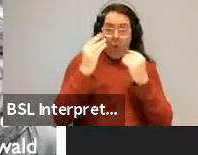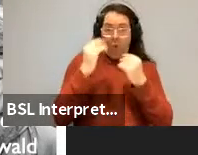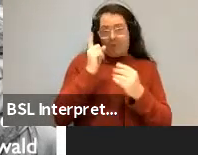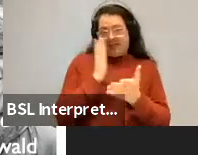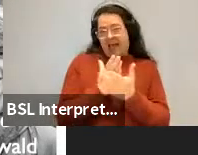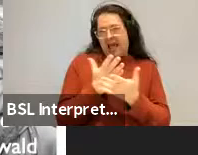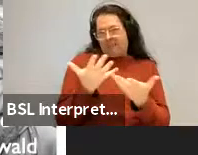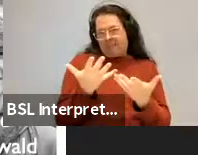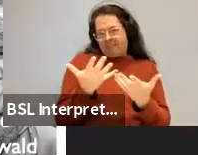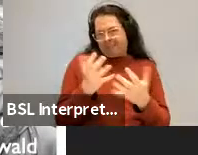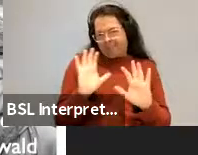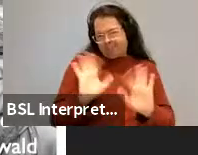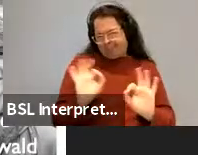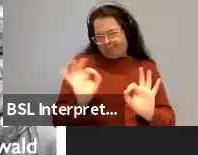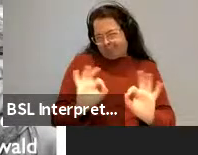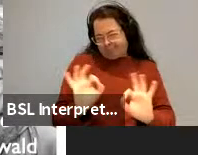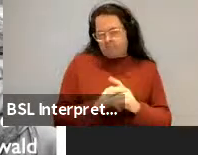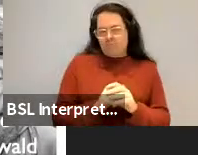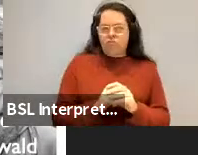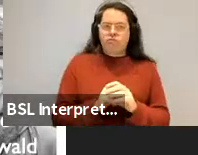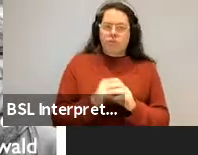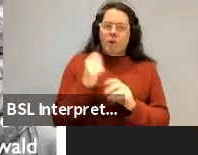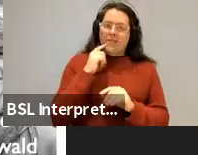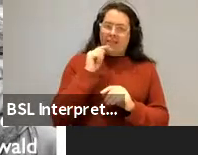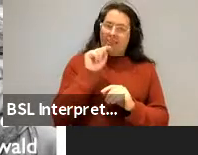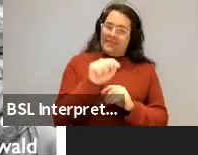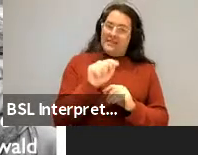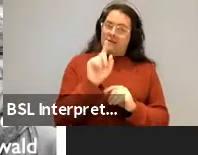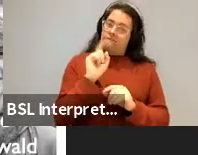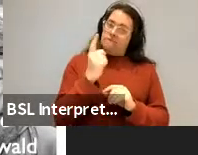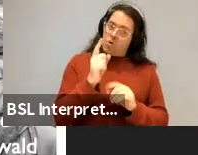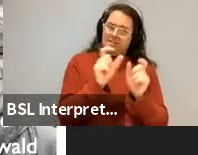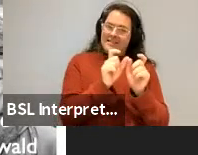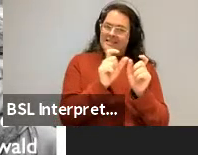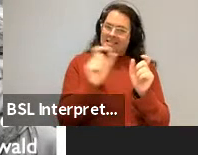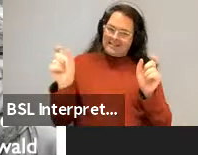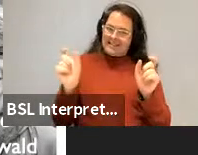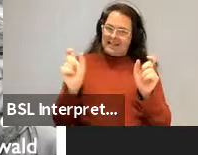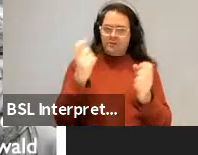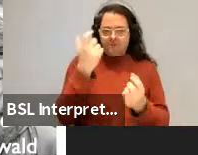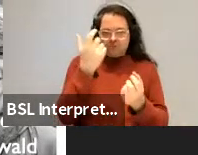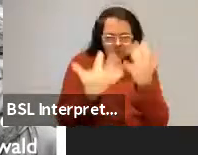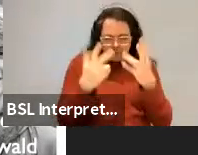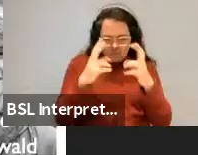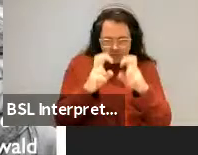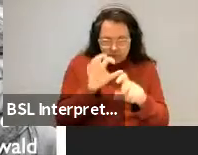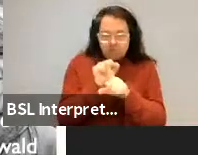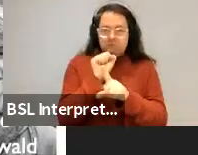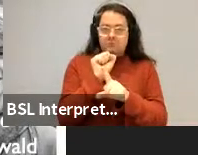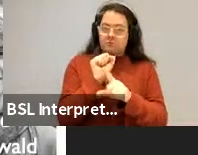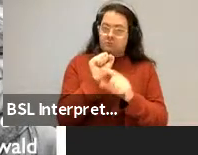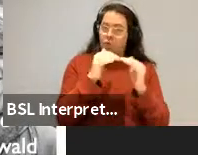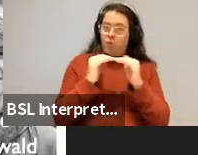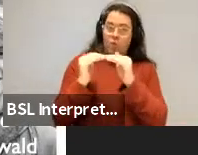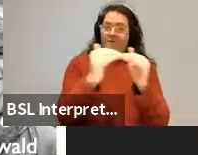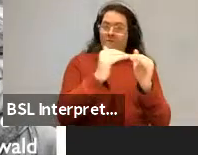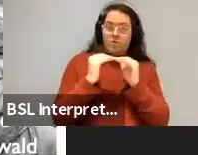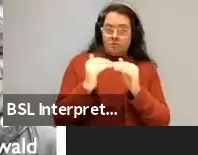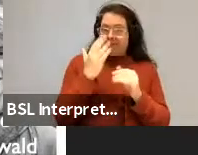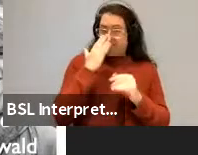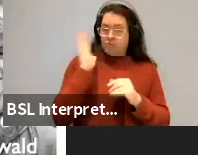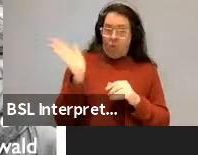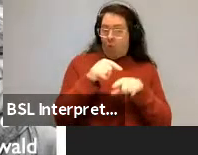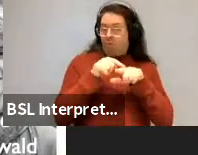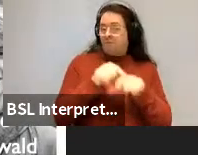Okay, this is, I think, the first quantitative syntactic universal, as far as we know. mean, there's no exceptions to this so far.